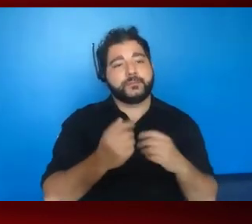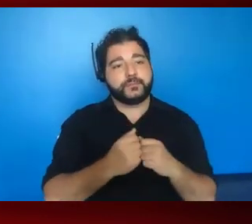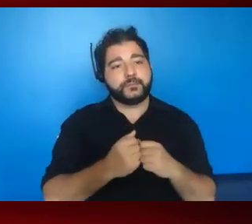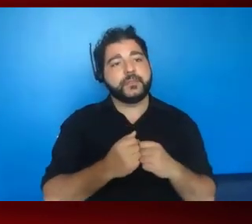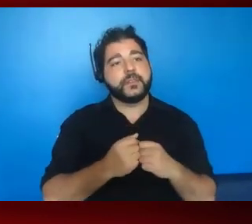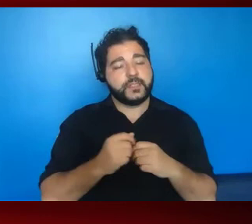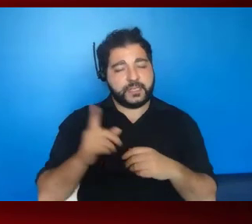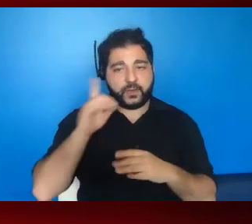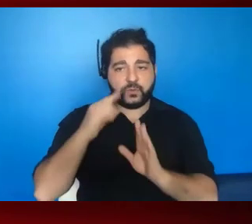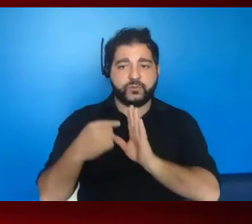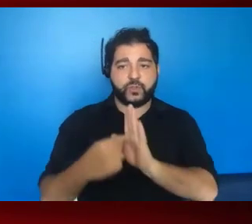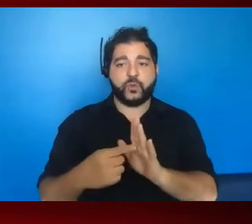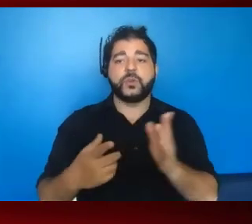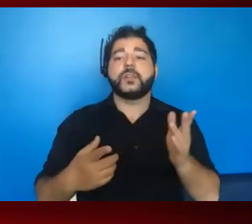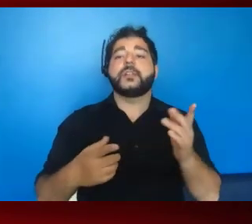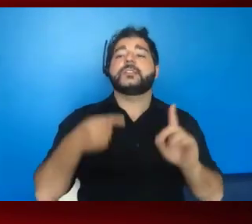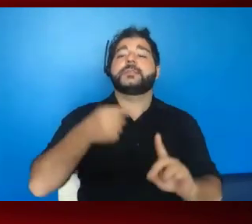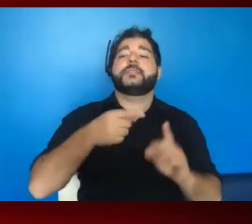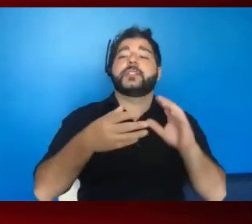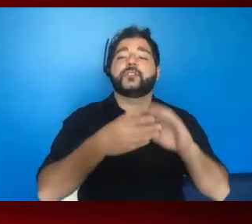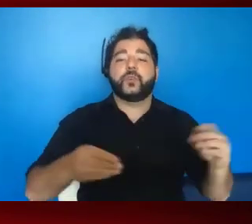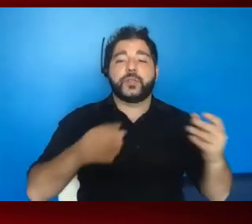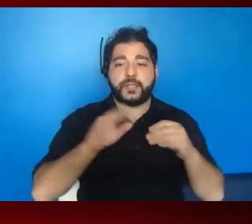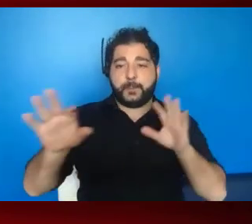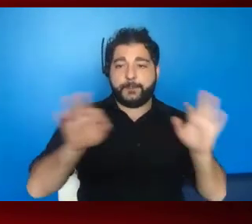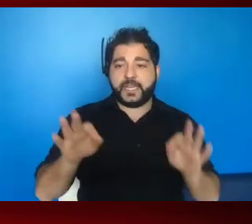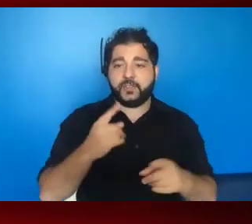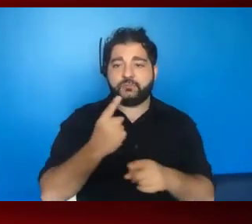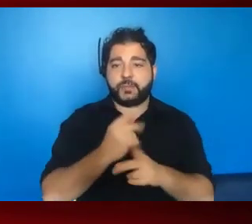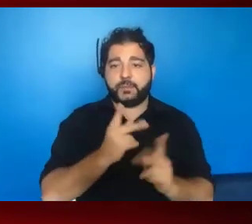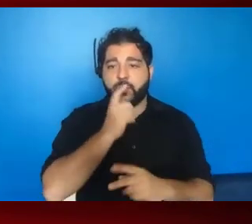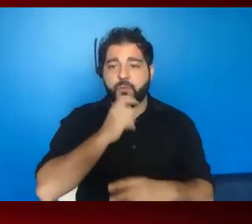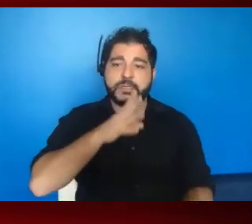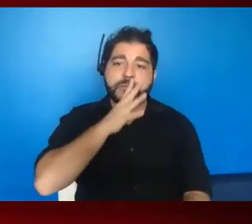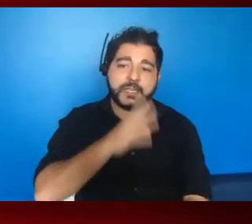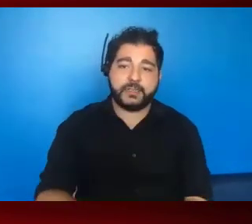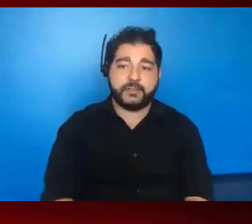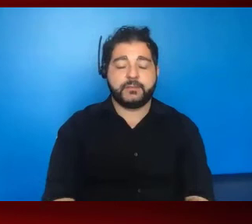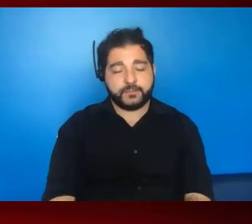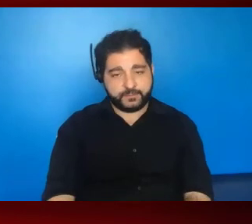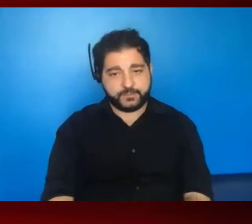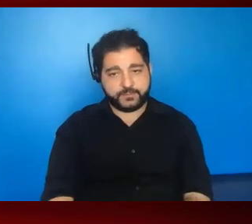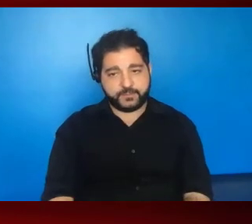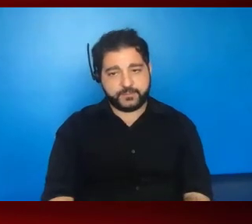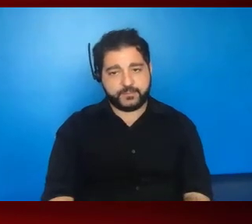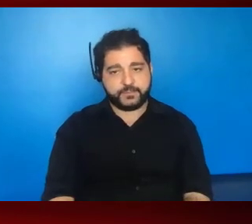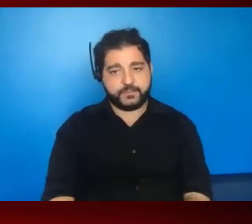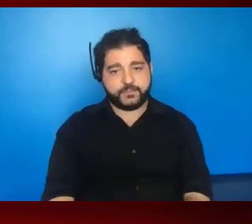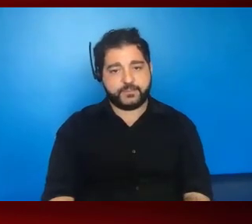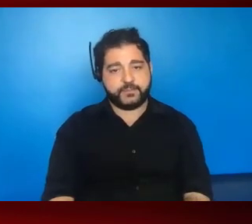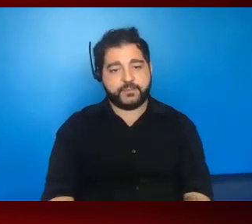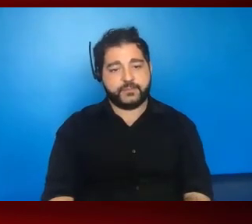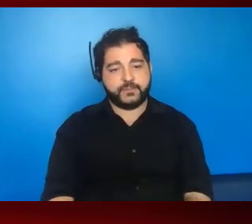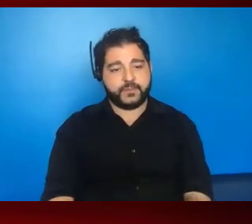that they're featuring certain stories and, and, and, and picking the people who are going to speak. What else do we have in the chat box?